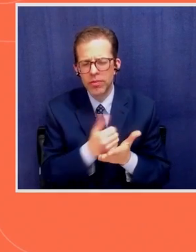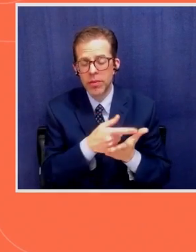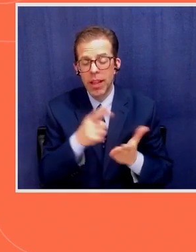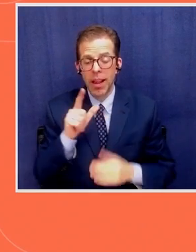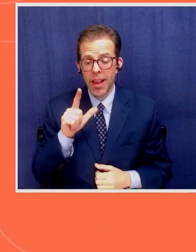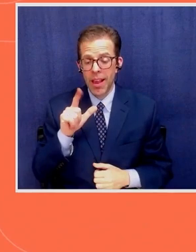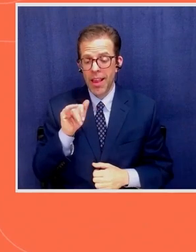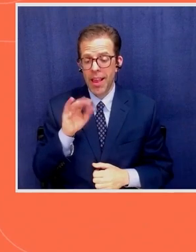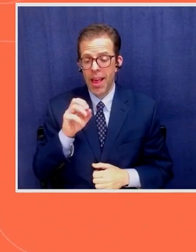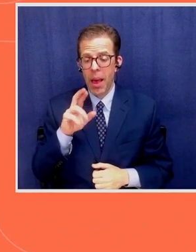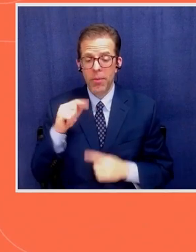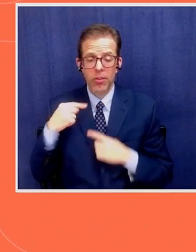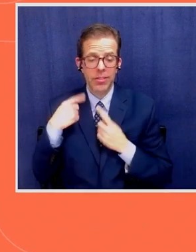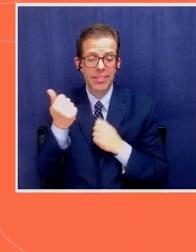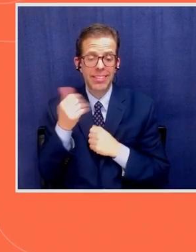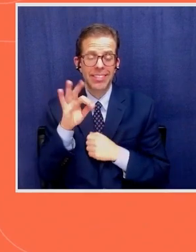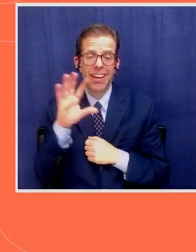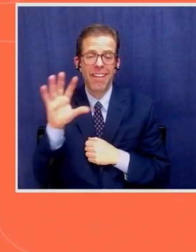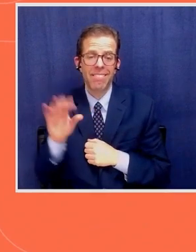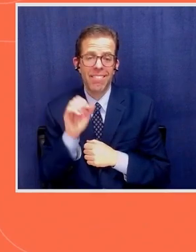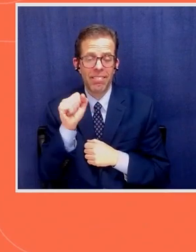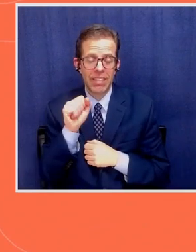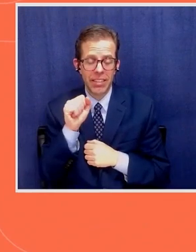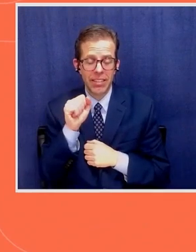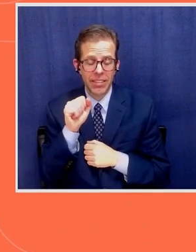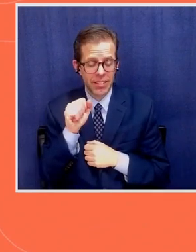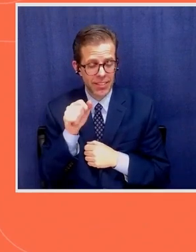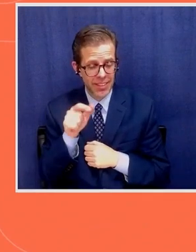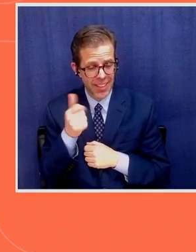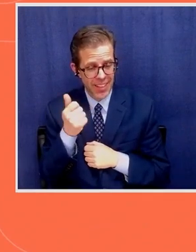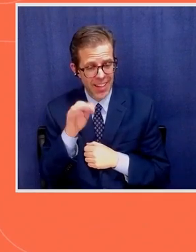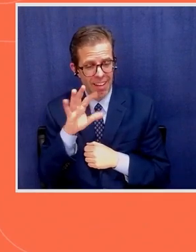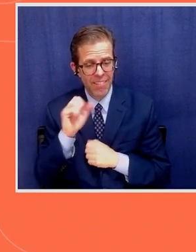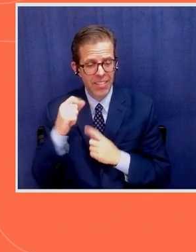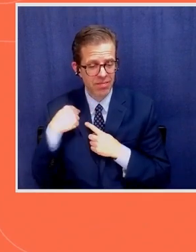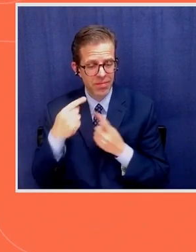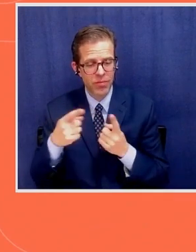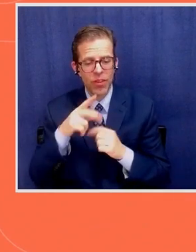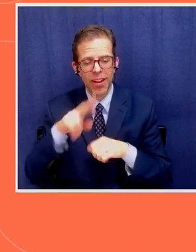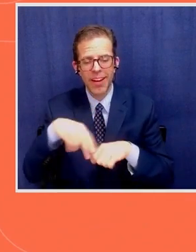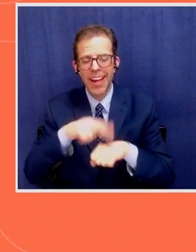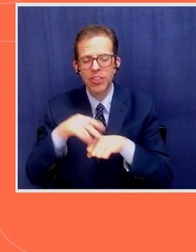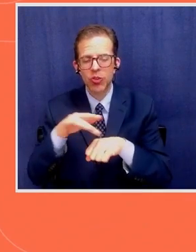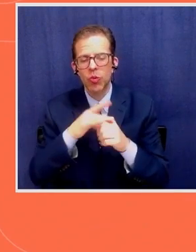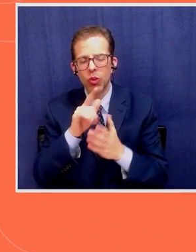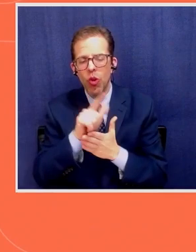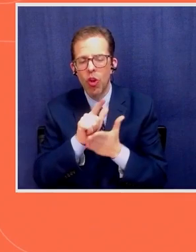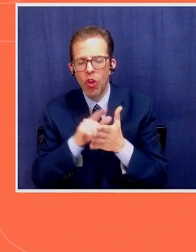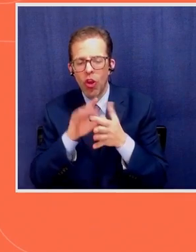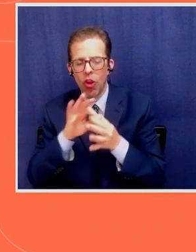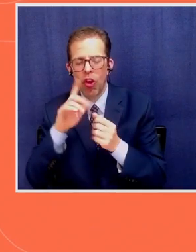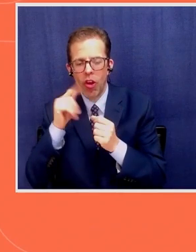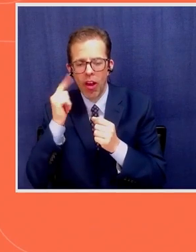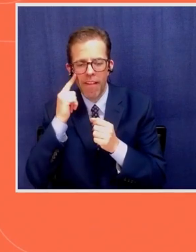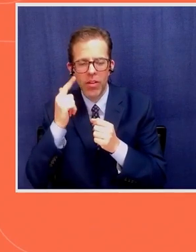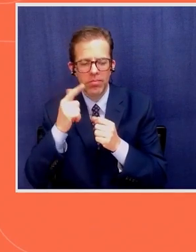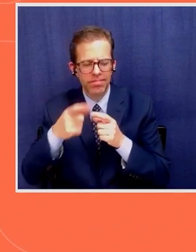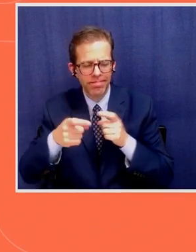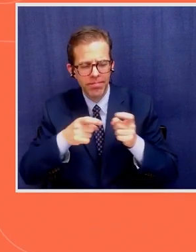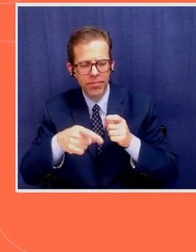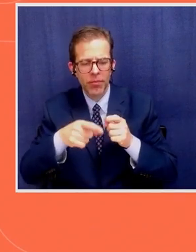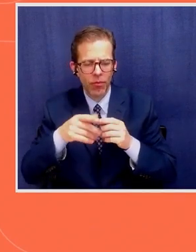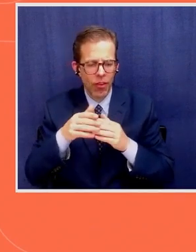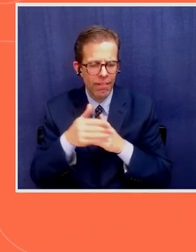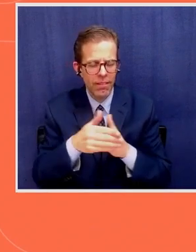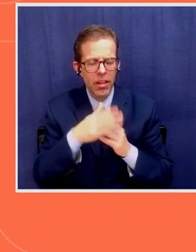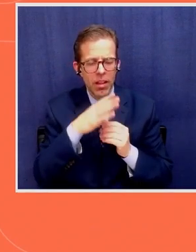1950s, there was this natural resource law that governed the fisheries and other marine protected areas